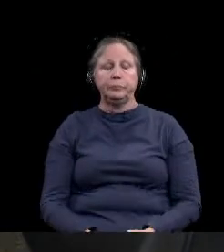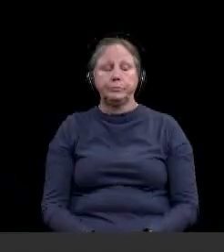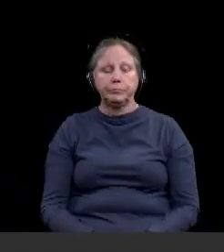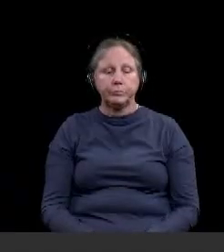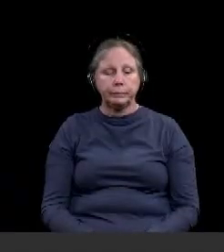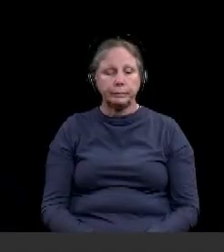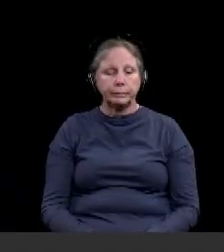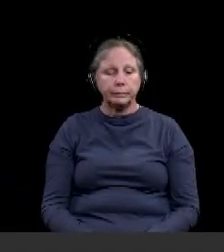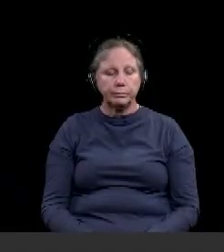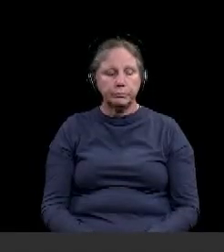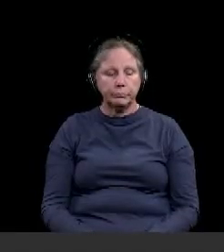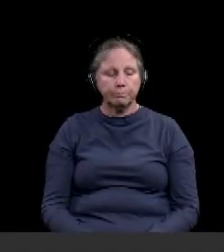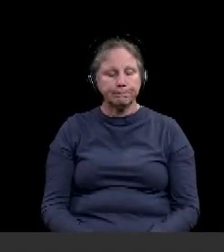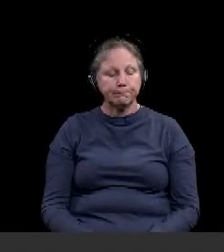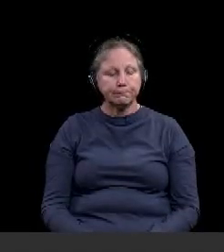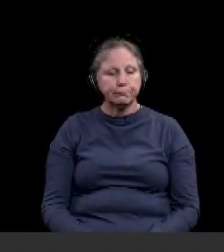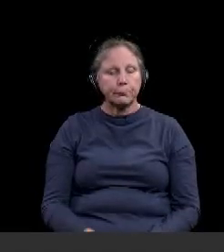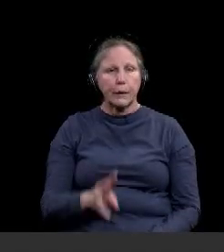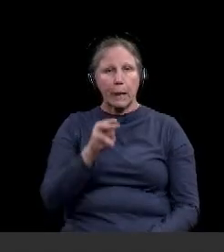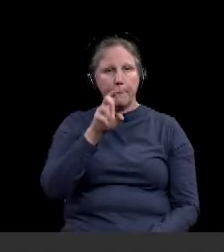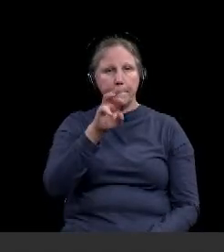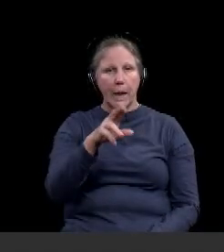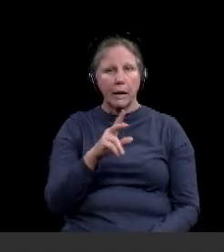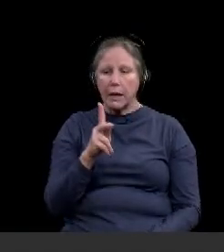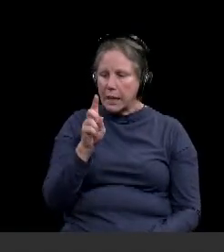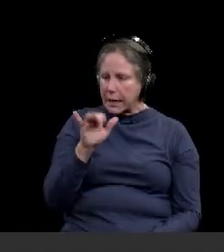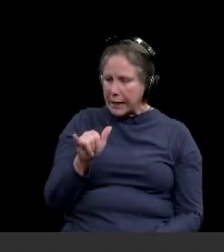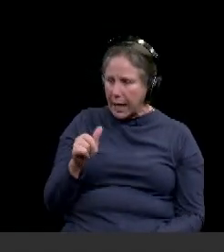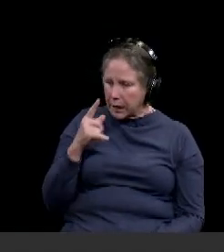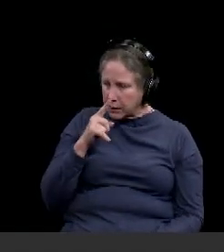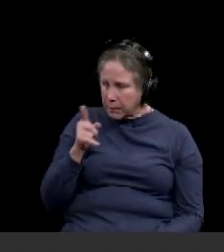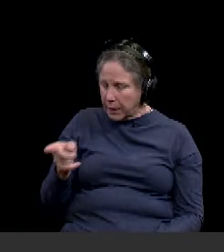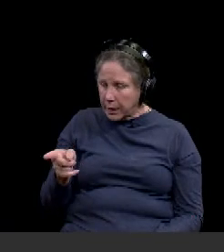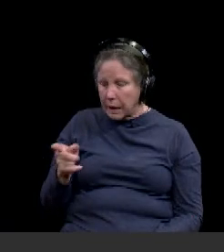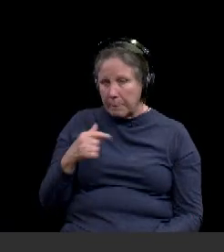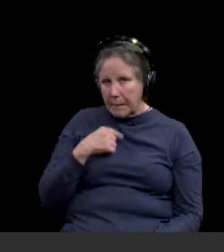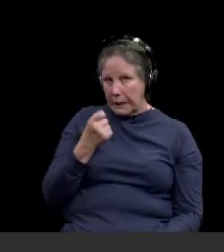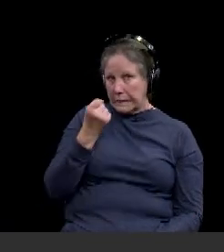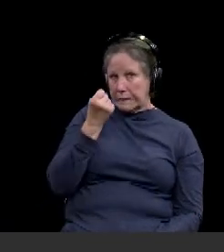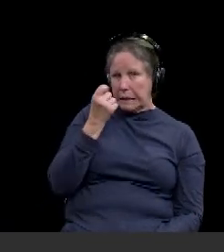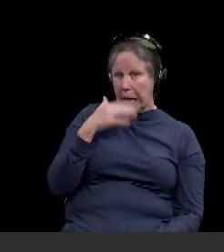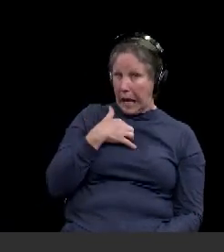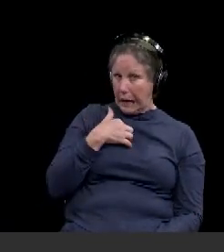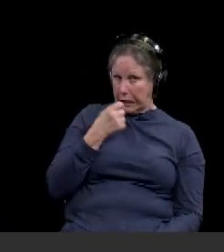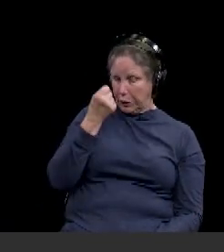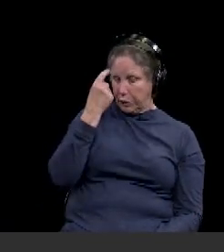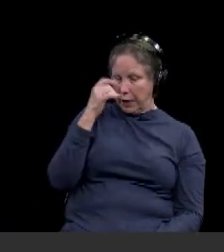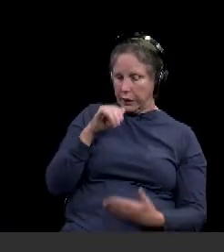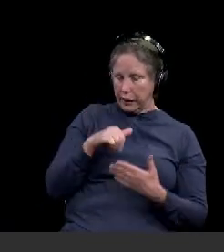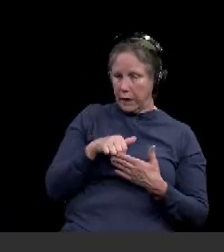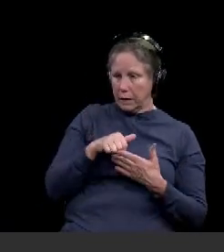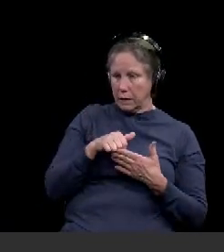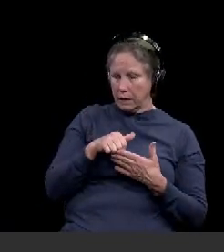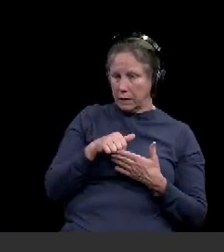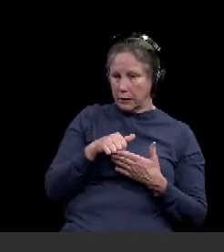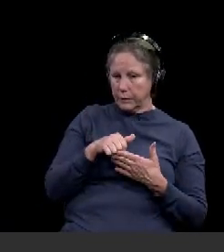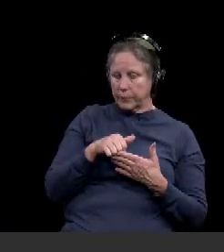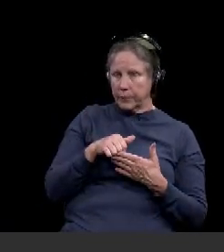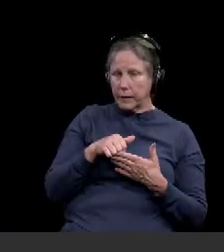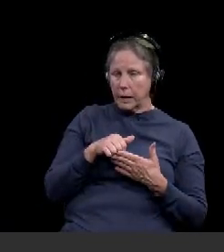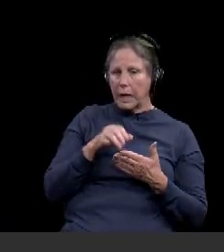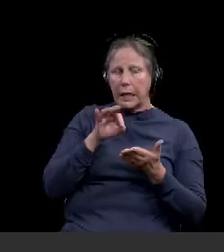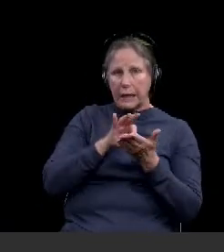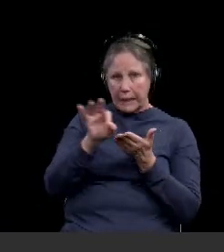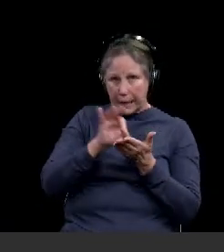Um, I'd like to ask Kelly for some help on that. My understanding is that, um, you know, they count as,